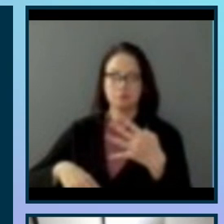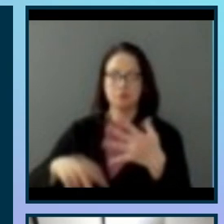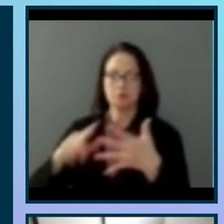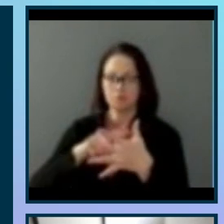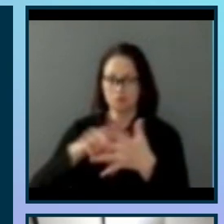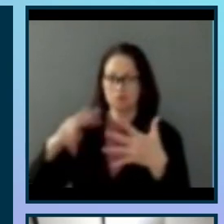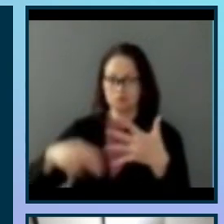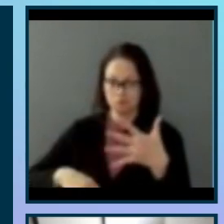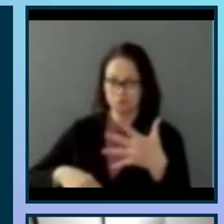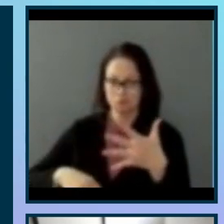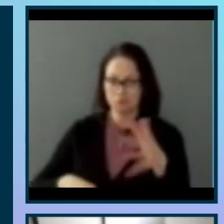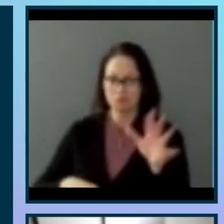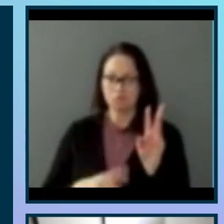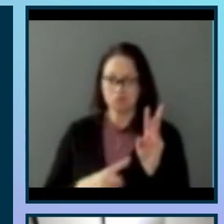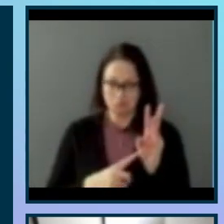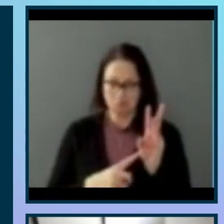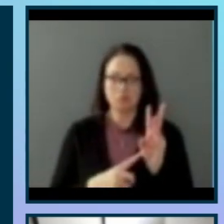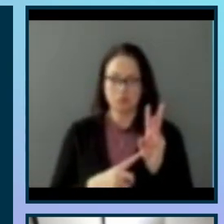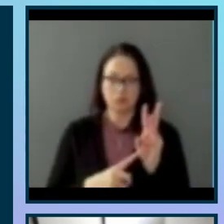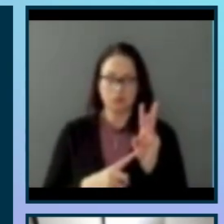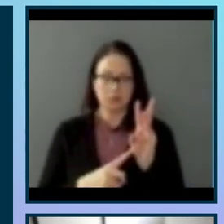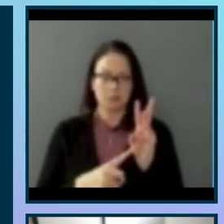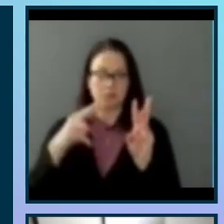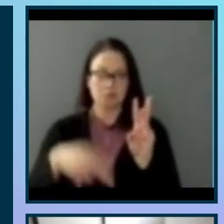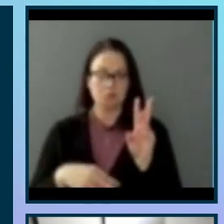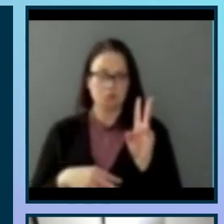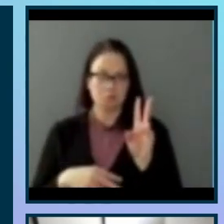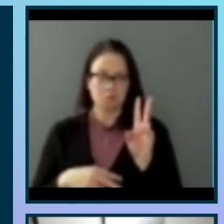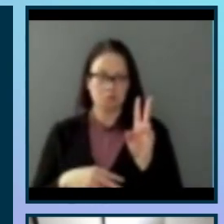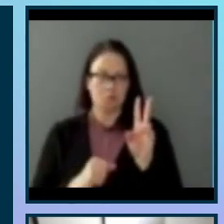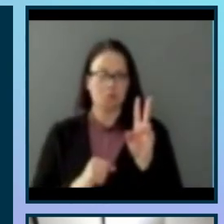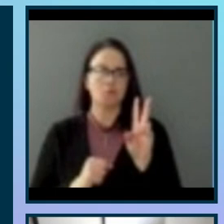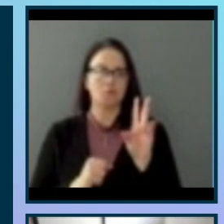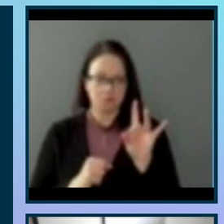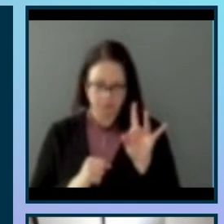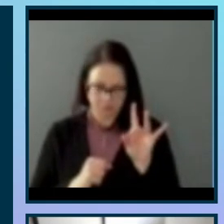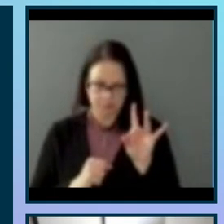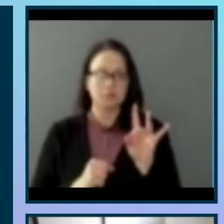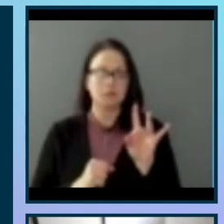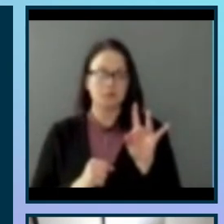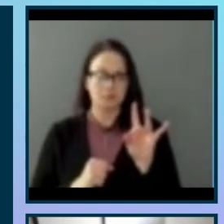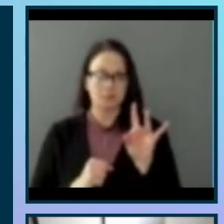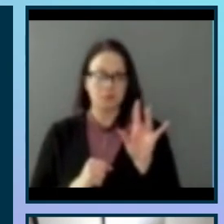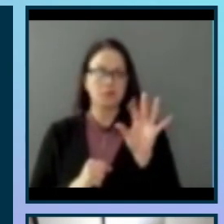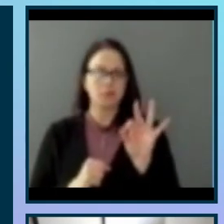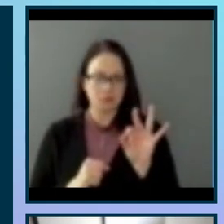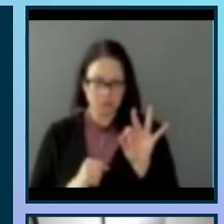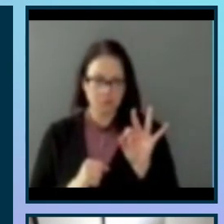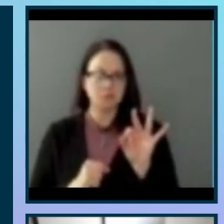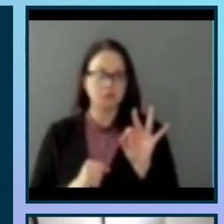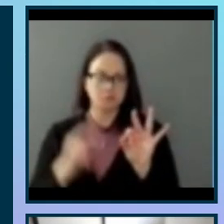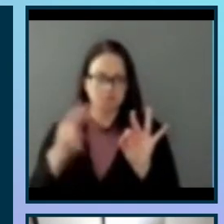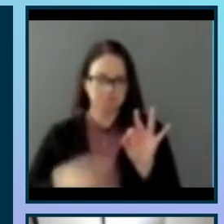heuristic evaluations, user journey maps, affinity diagramming, prototyping, and usability testing.